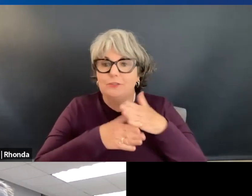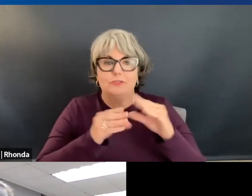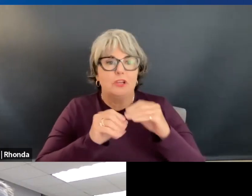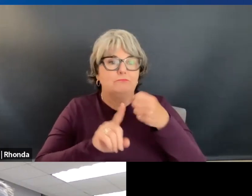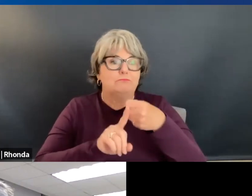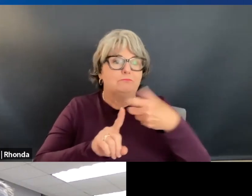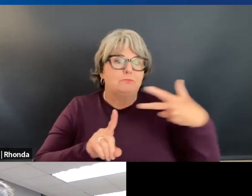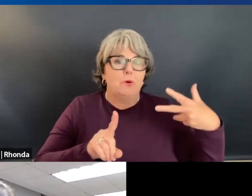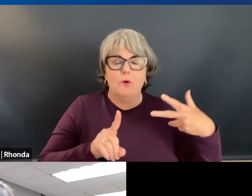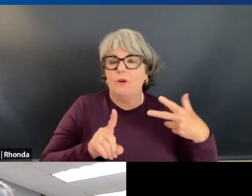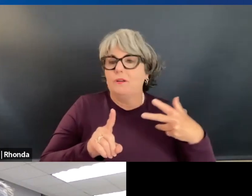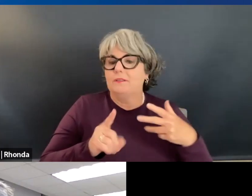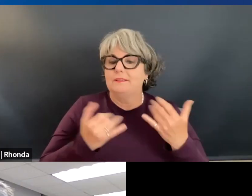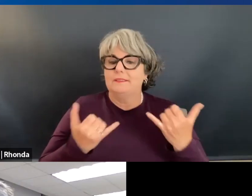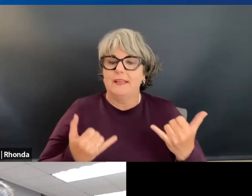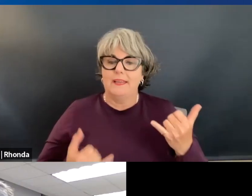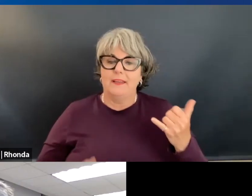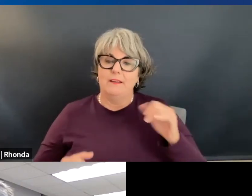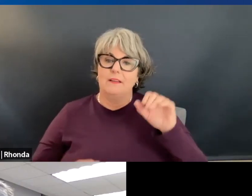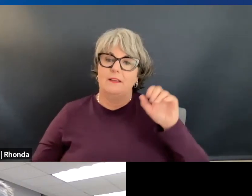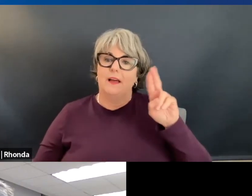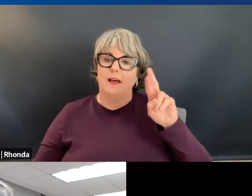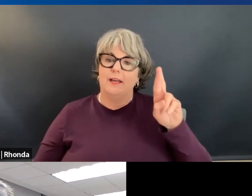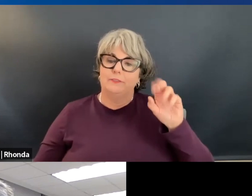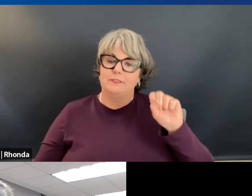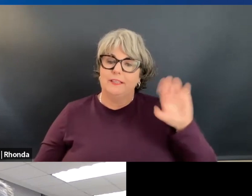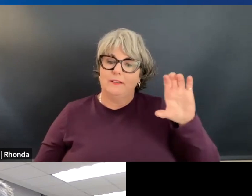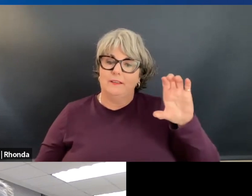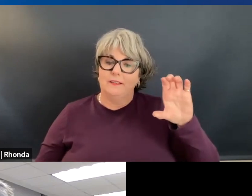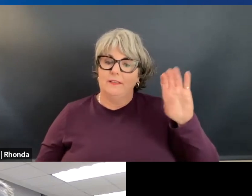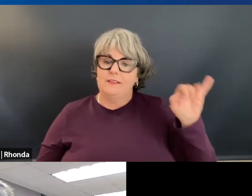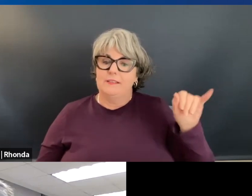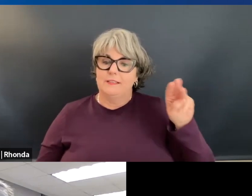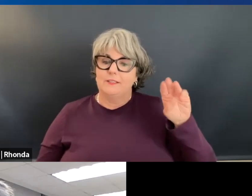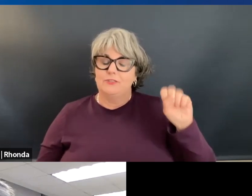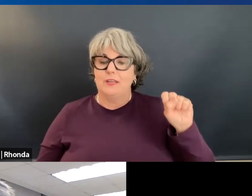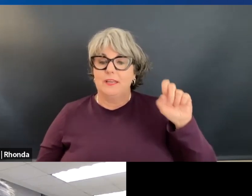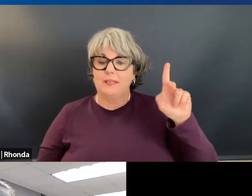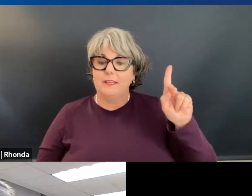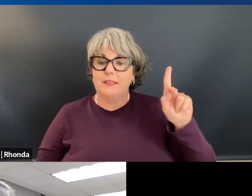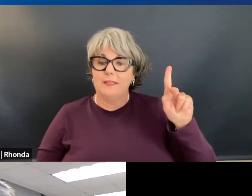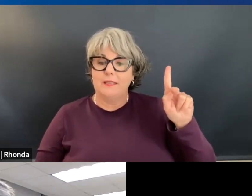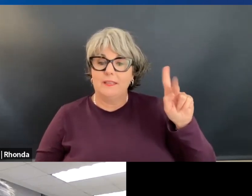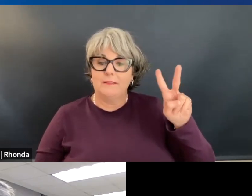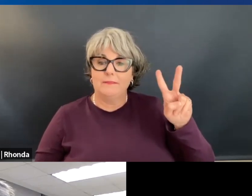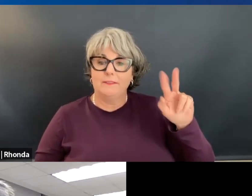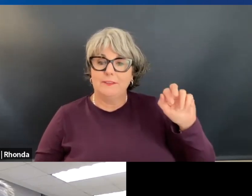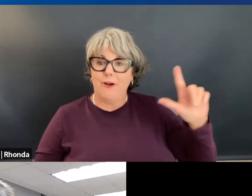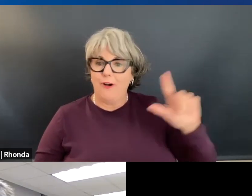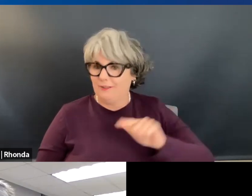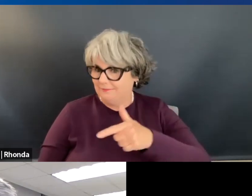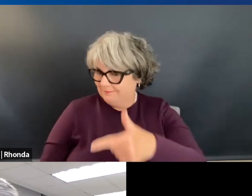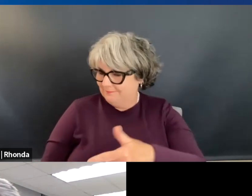about that, we'll hear from Undersecretary of Education, James Quall. James, over to you.